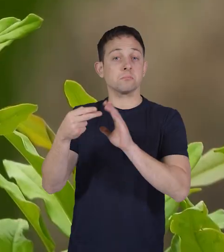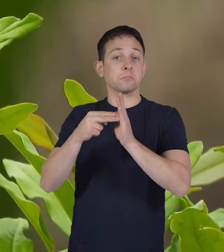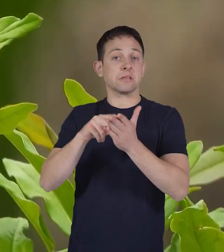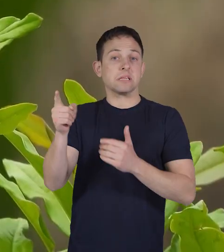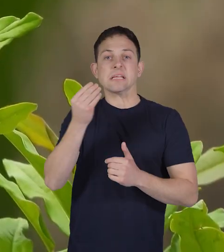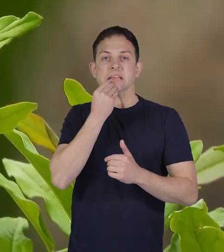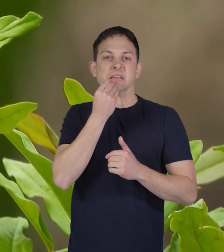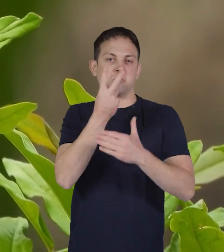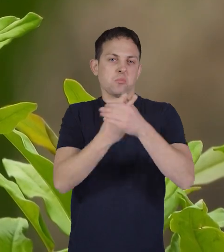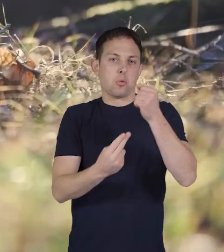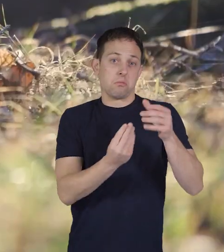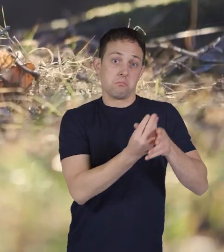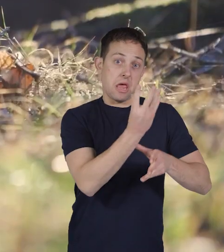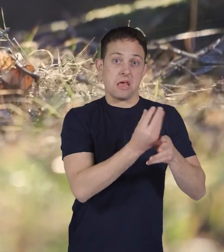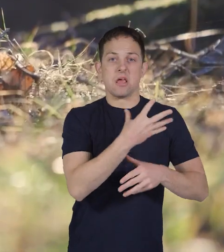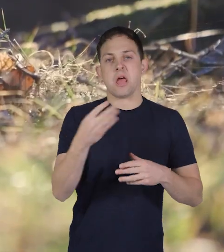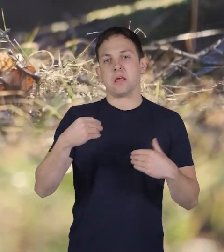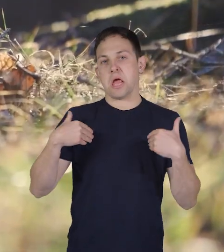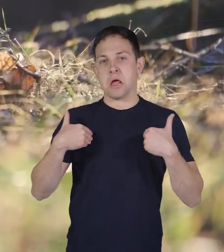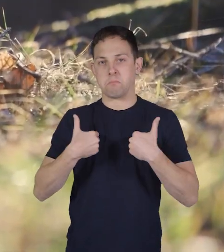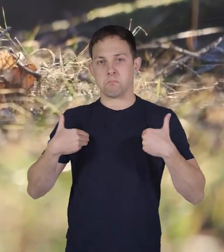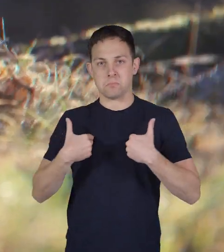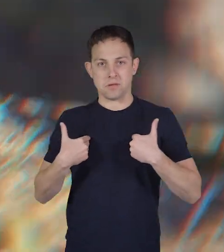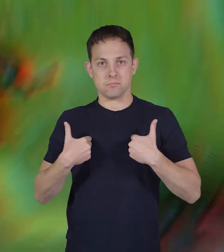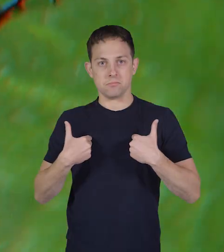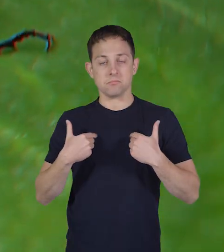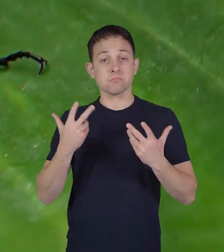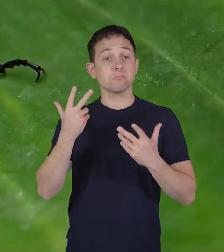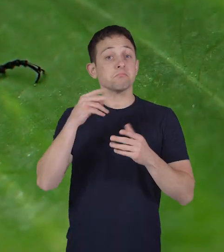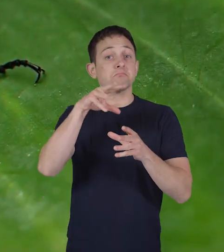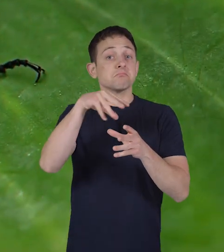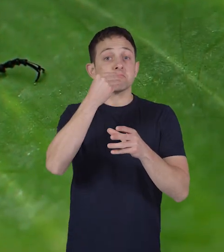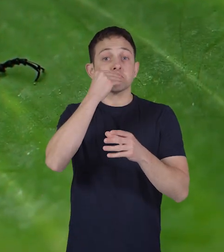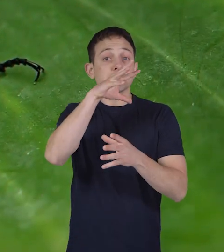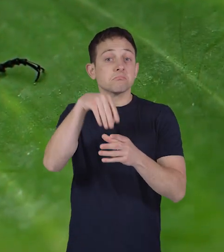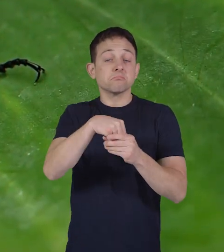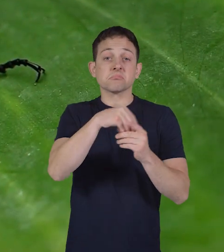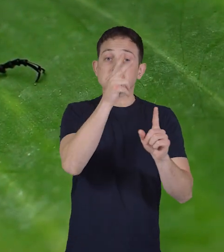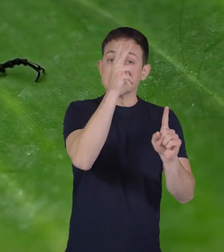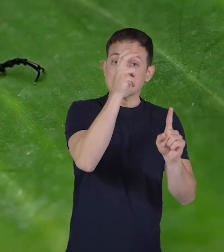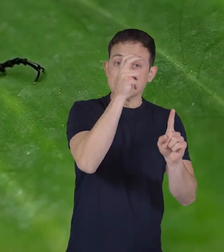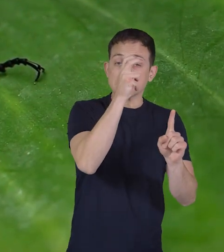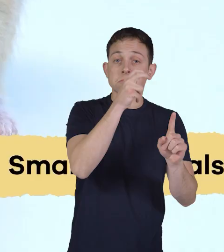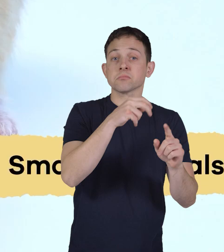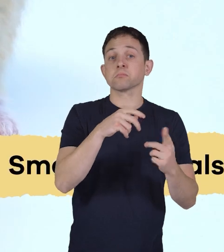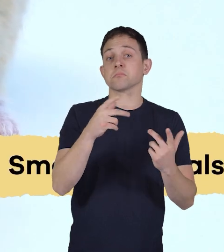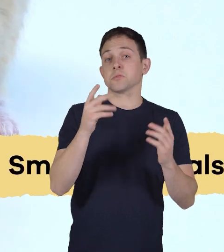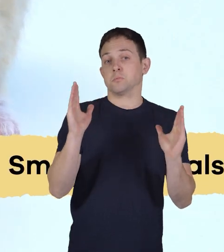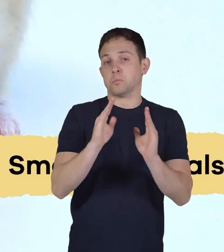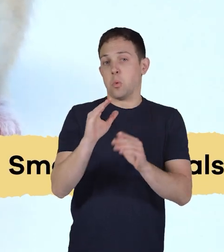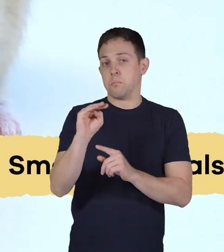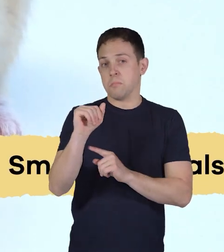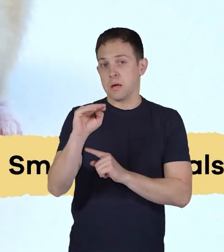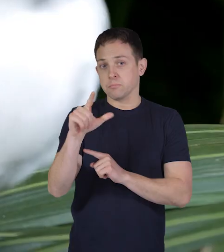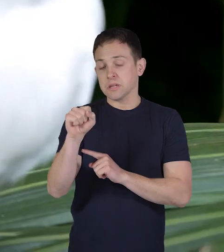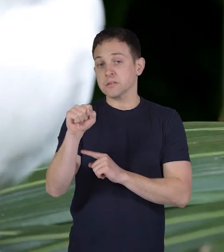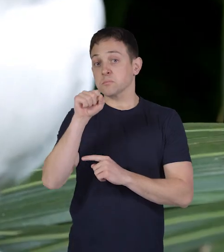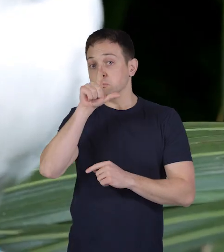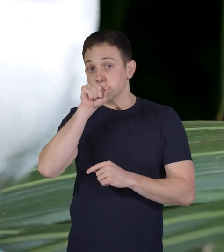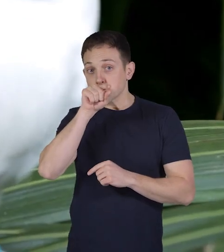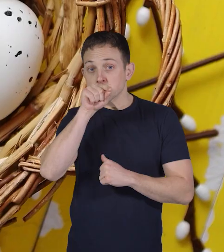which means they eat plants and animals their diet includes insects small mammals